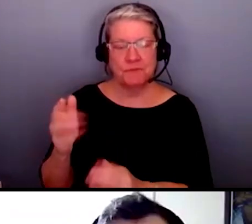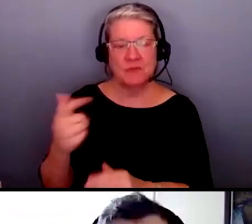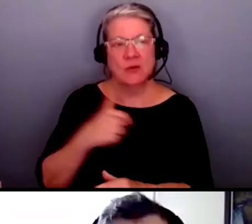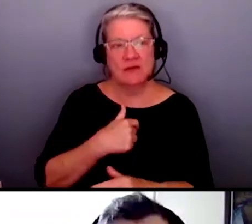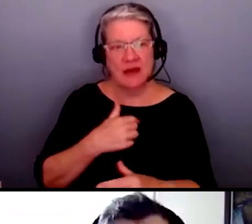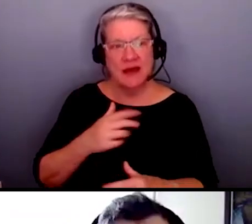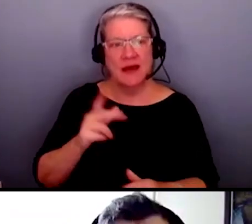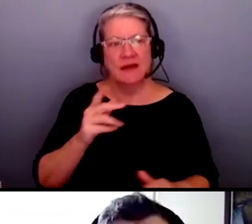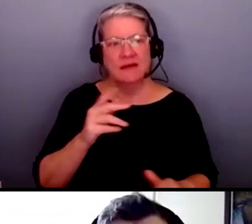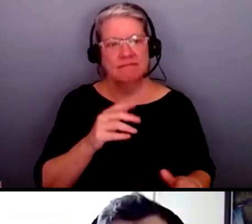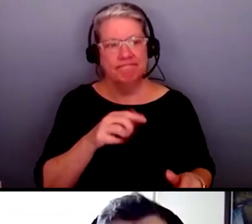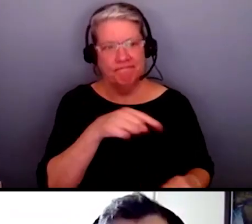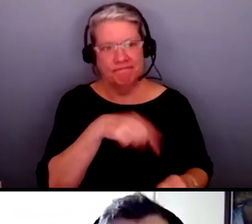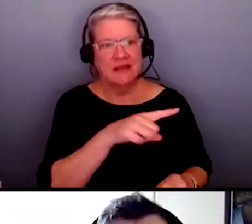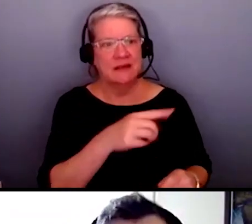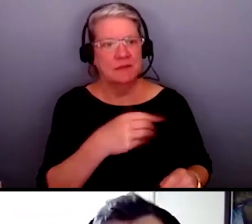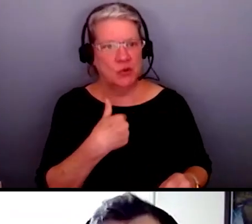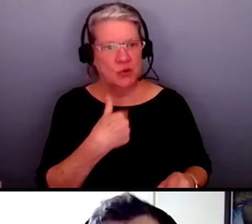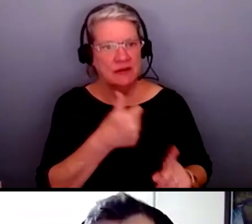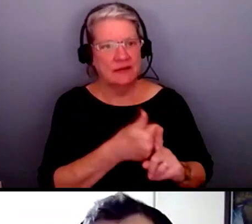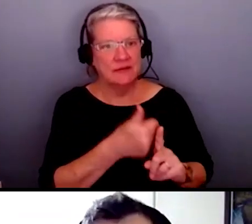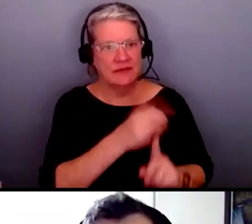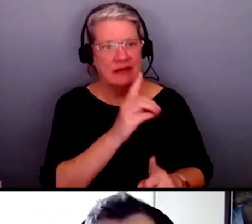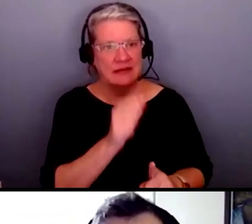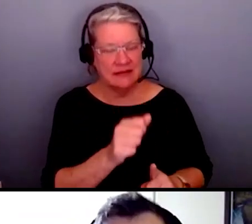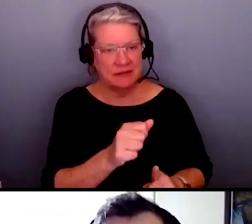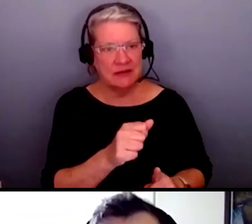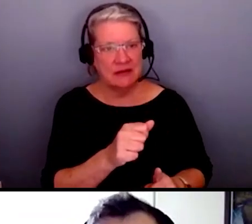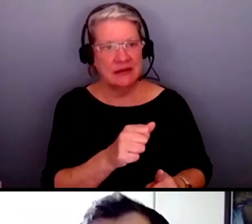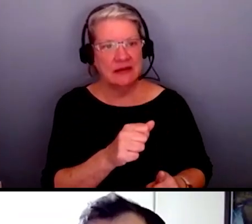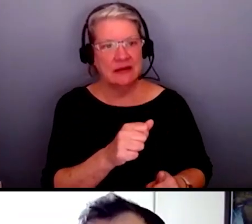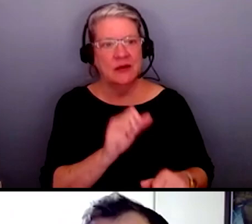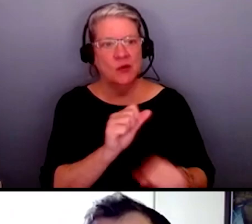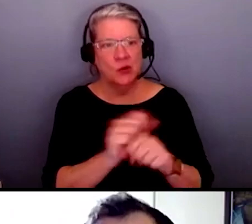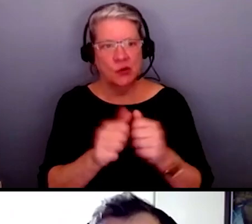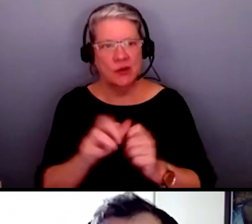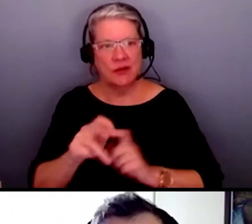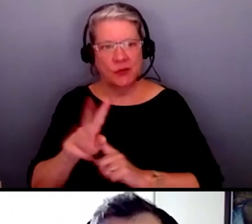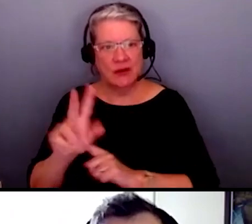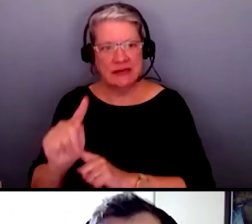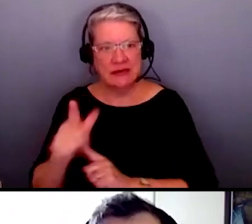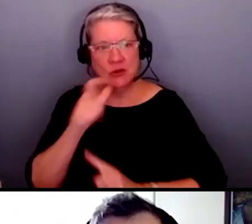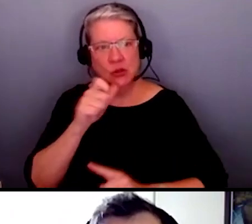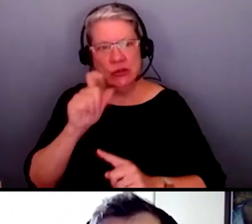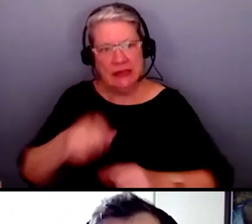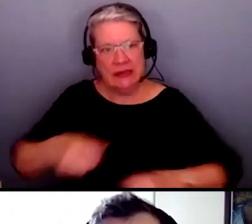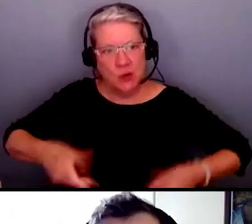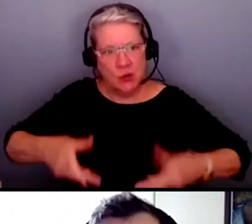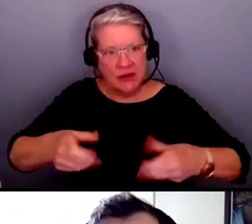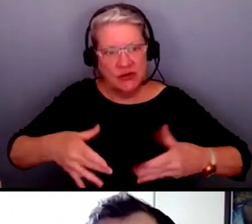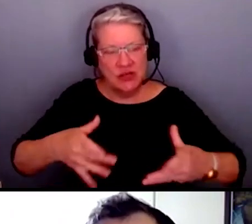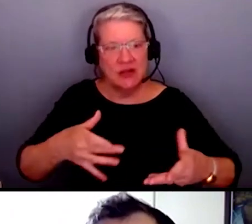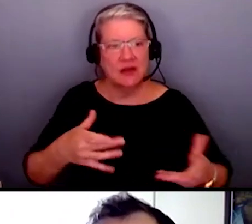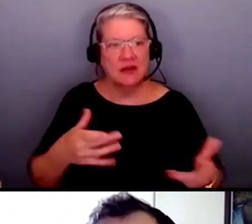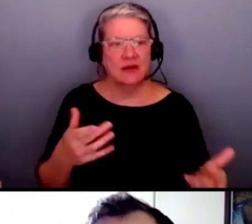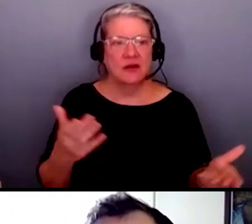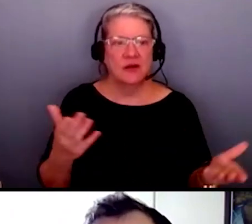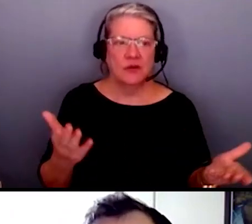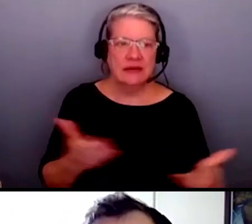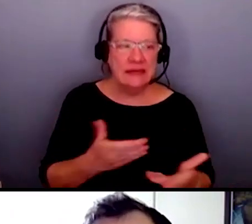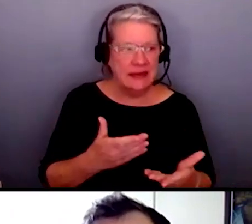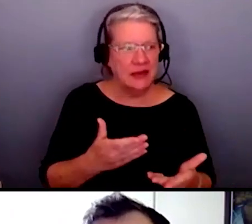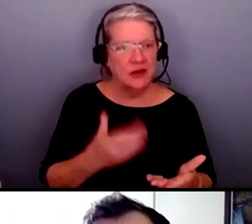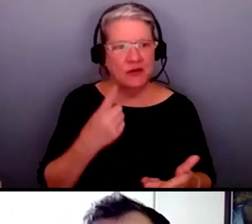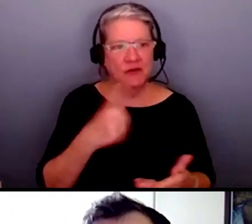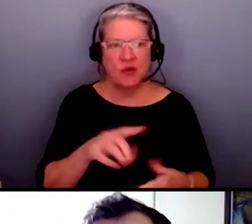disabilities that have been able to to successfully work here a resident who um needed to use a wheelchair and was here for uh residency and fellowship and